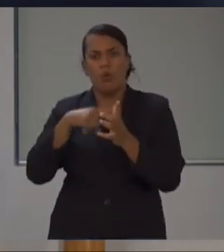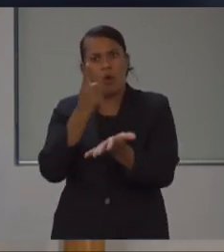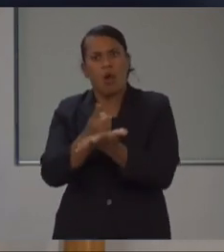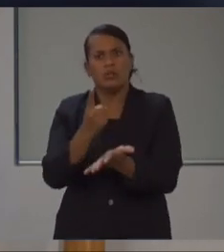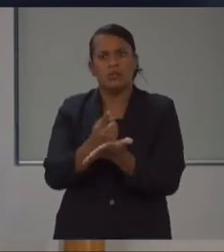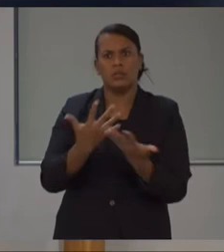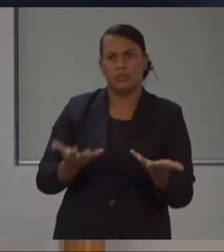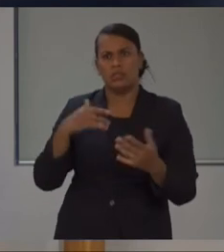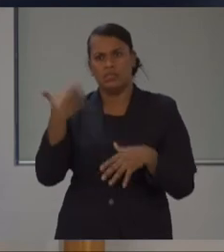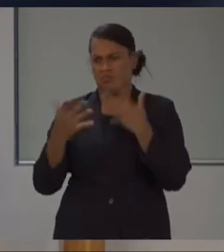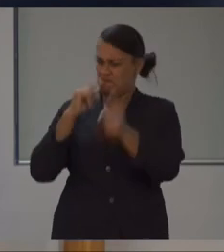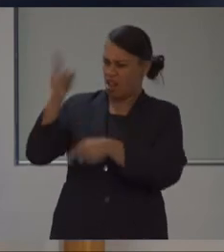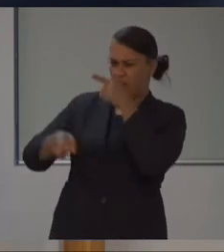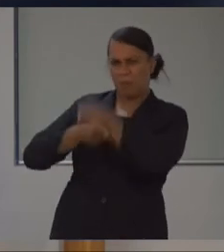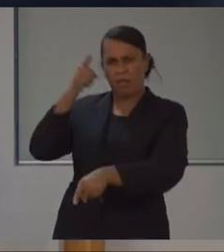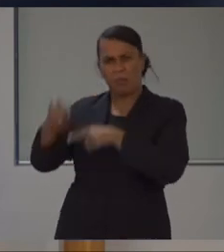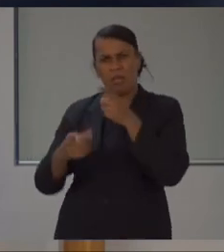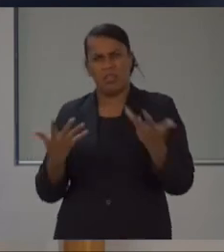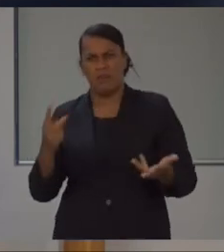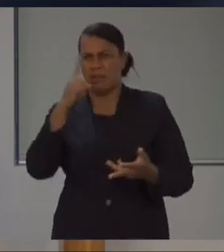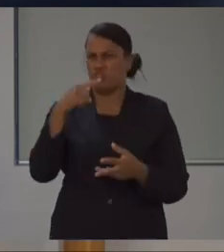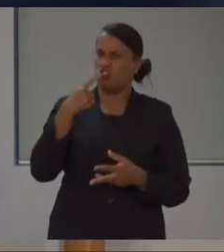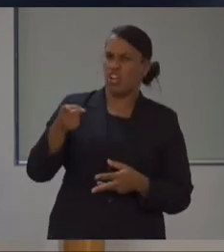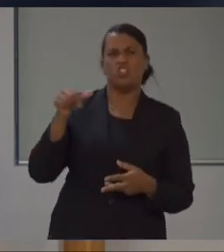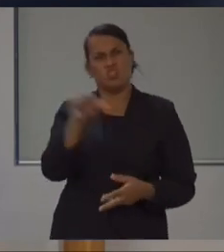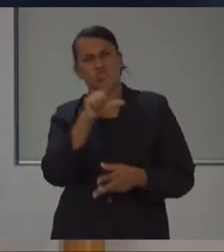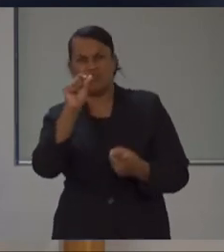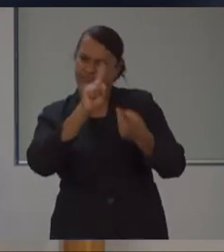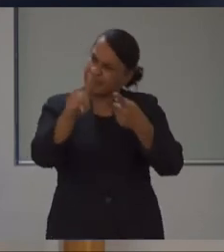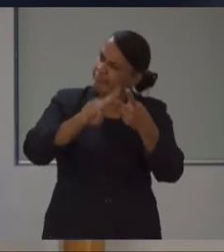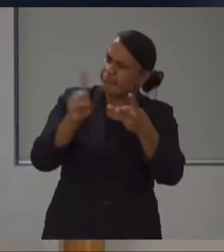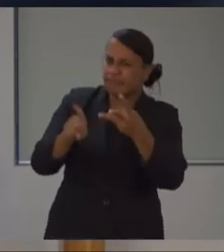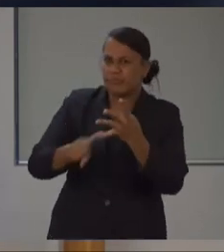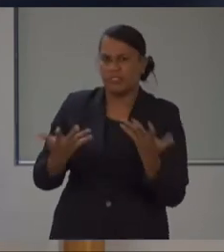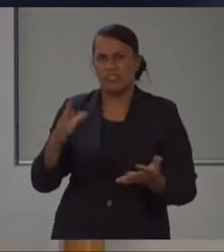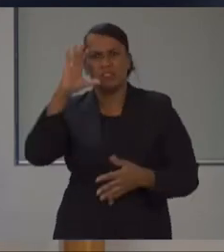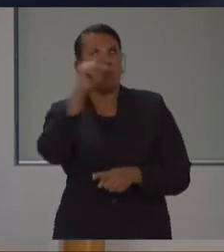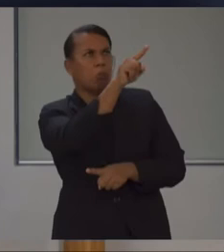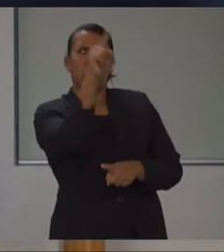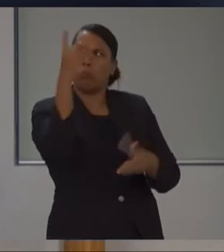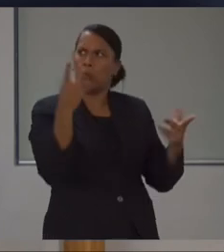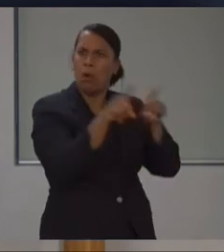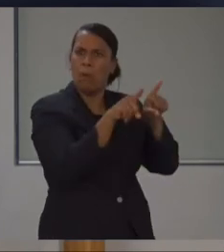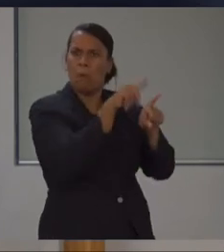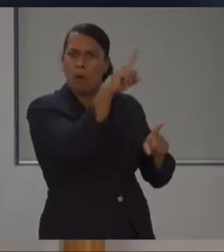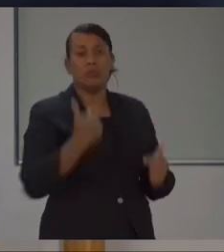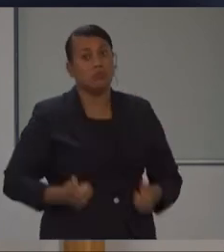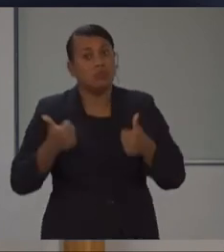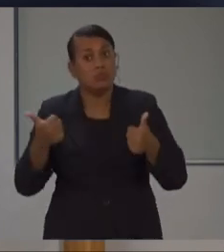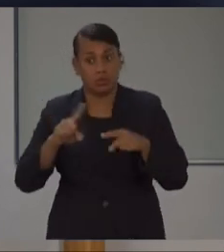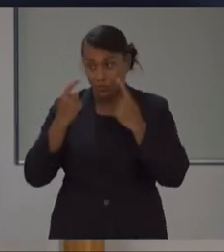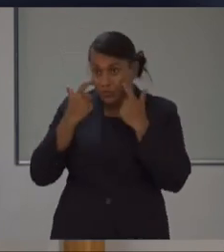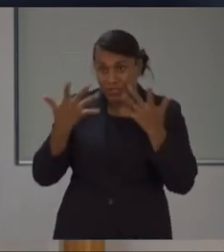on what we have prepared. People saying you should be like this nation and that nation and that nation. But it's good to now see that the